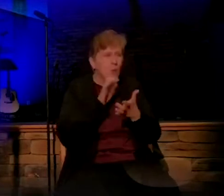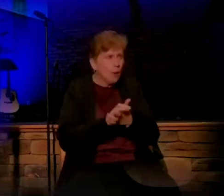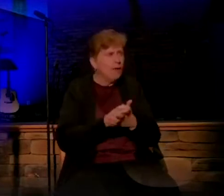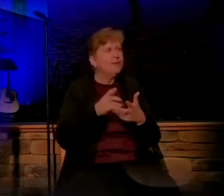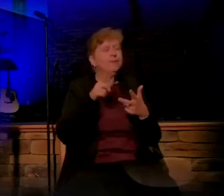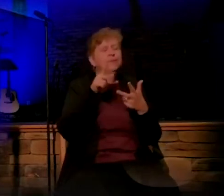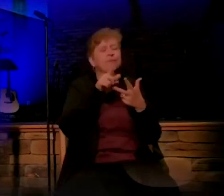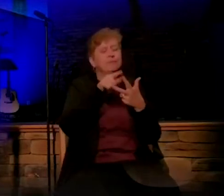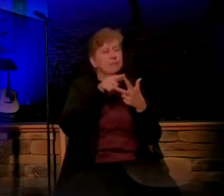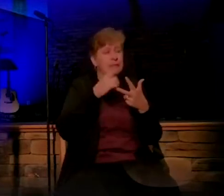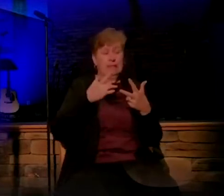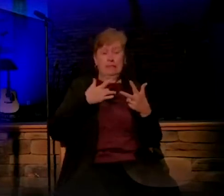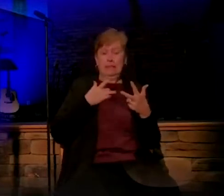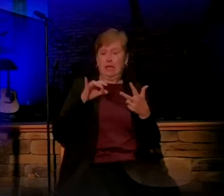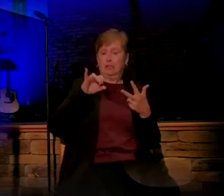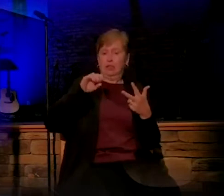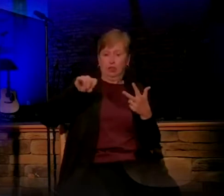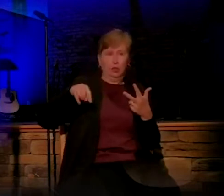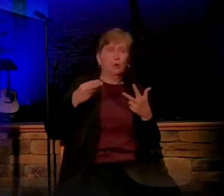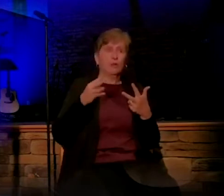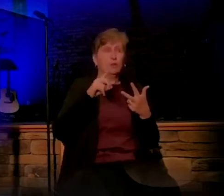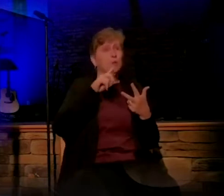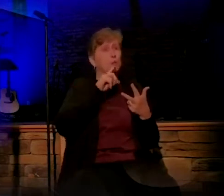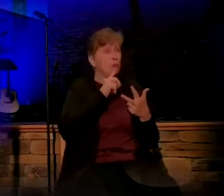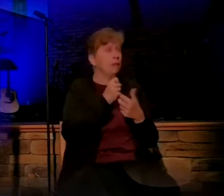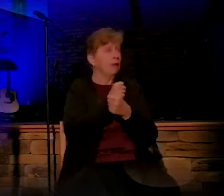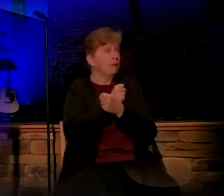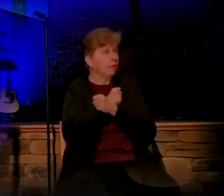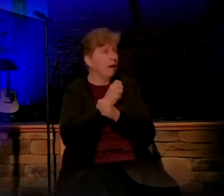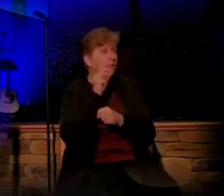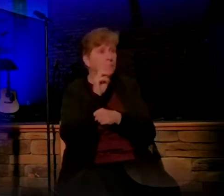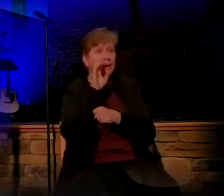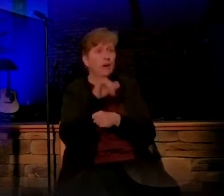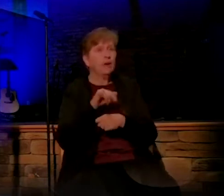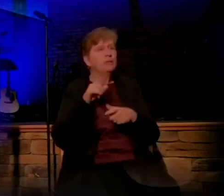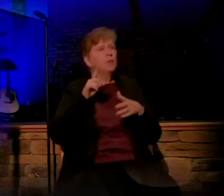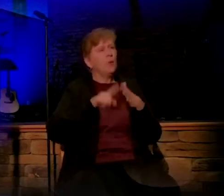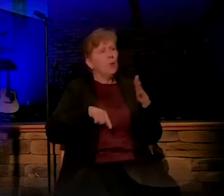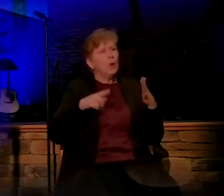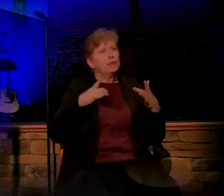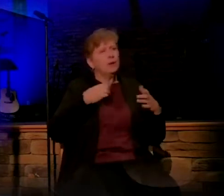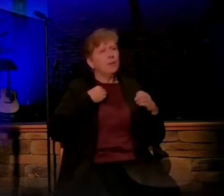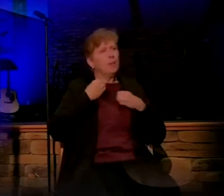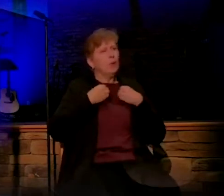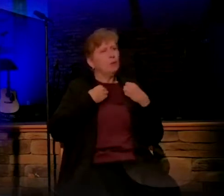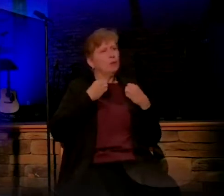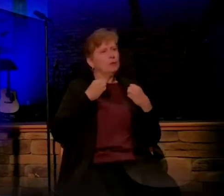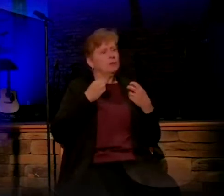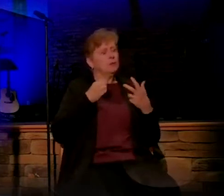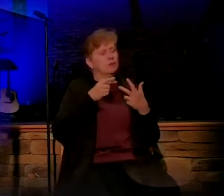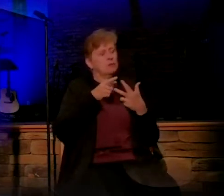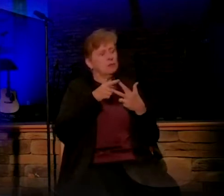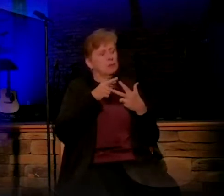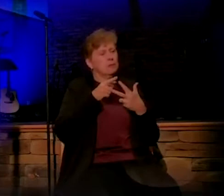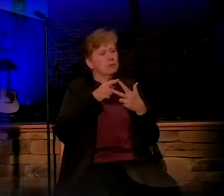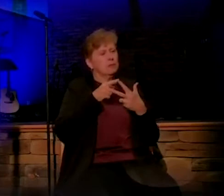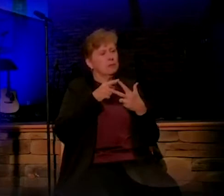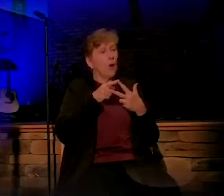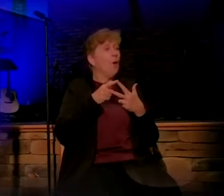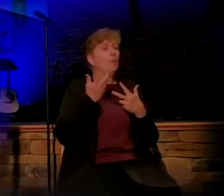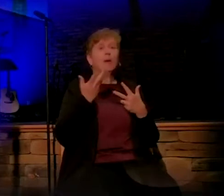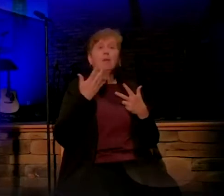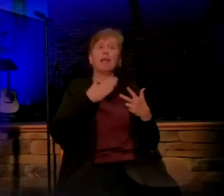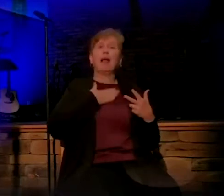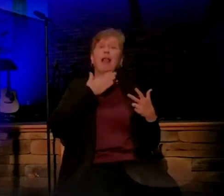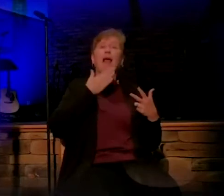get the sense that Joseph truly loved Mary. And so what's the emotion at this point? Probably gladness.